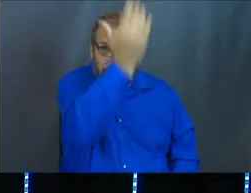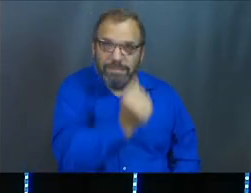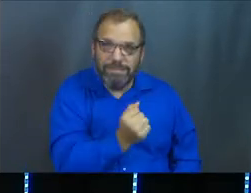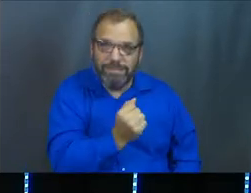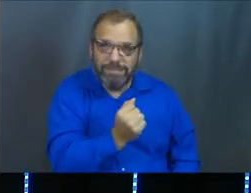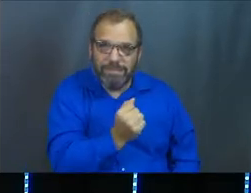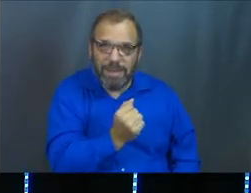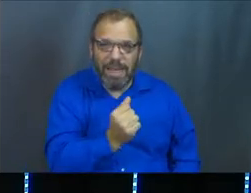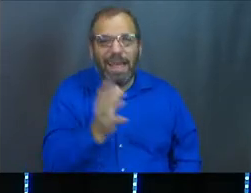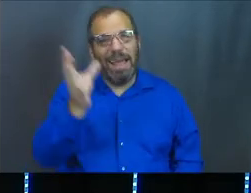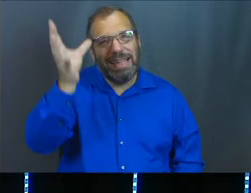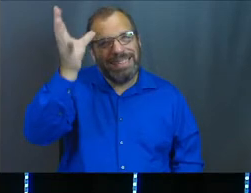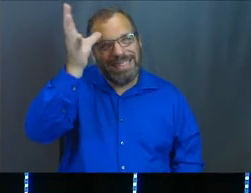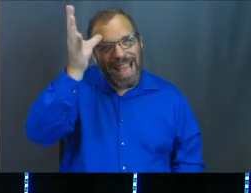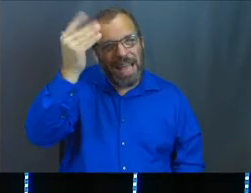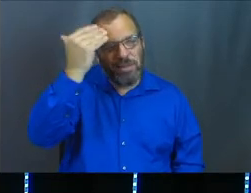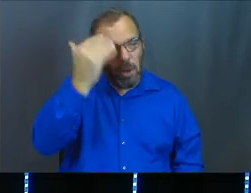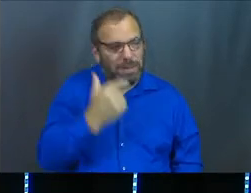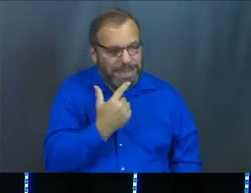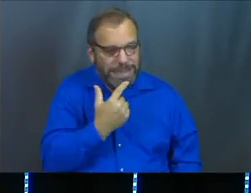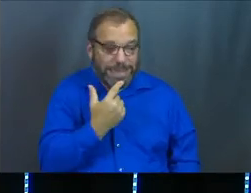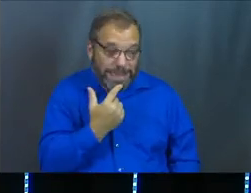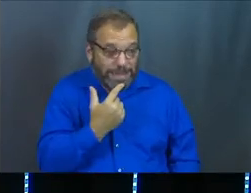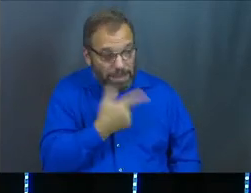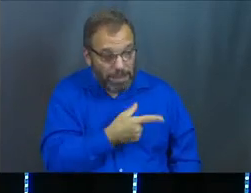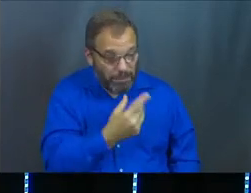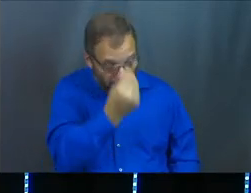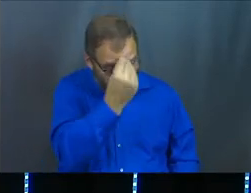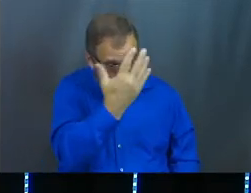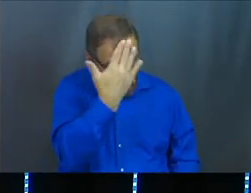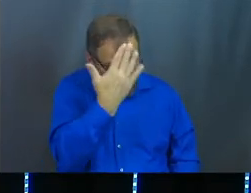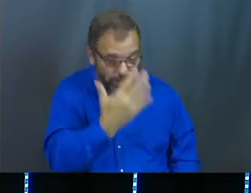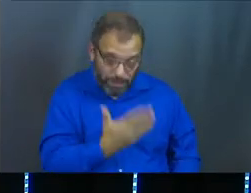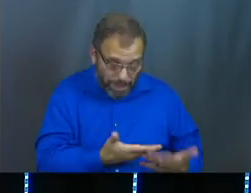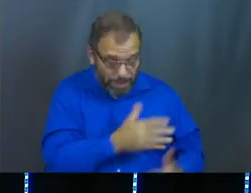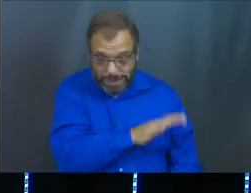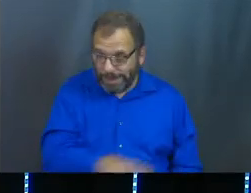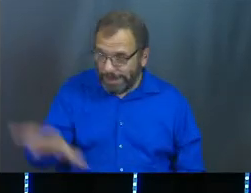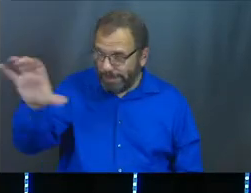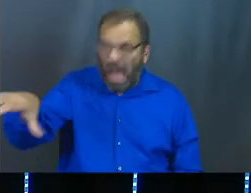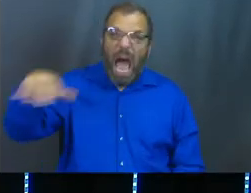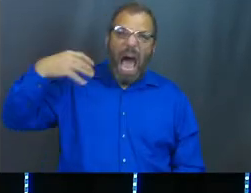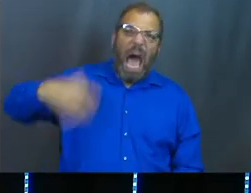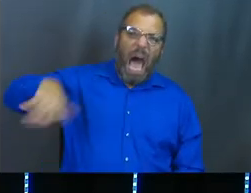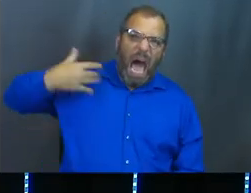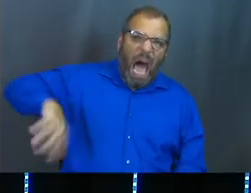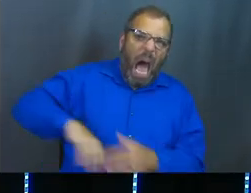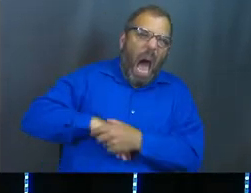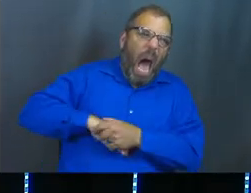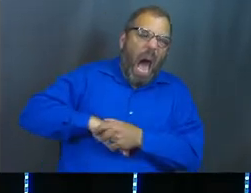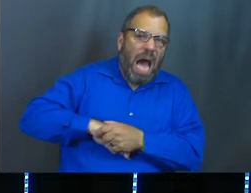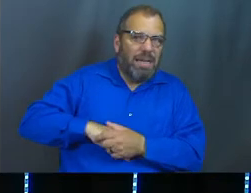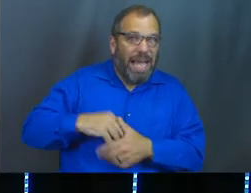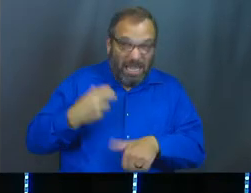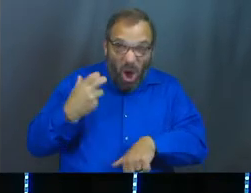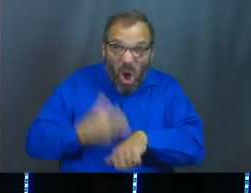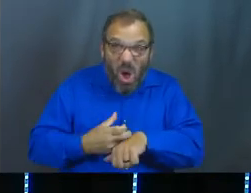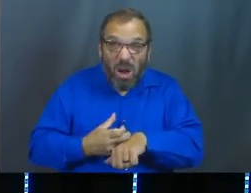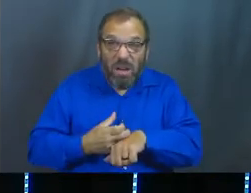And he knows that this may be the only way forward for a few of them, as difficult as that is.